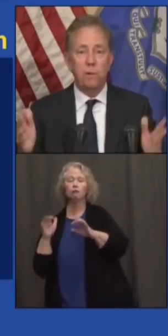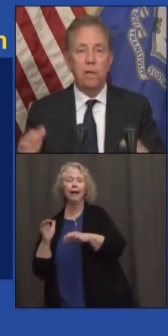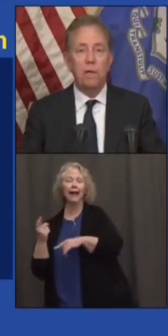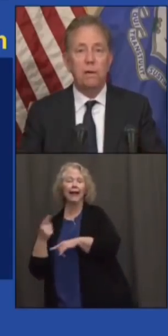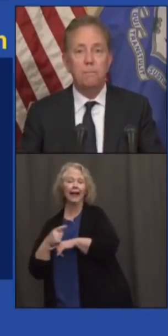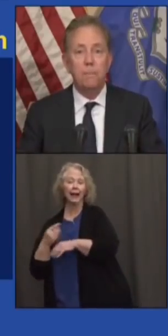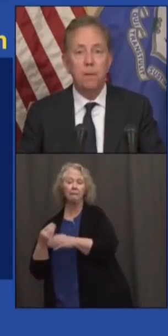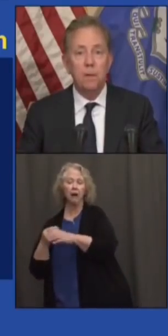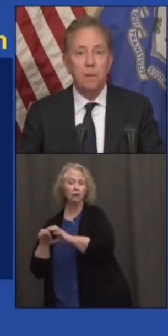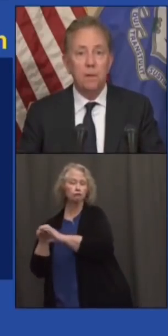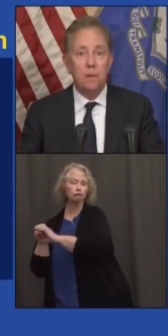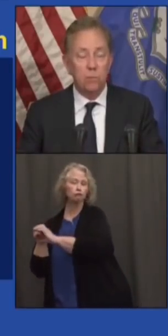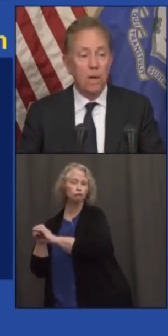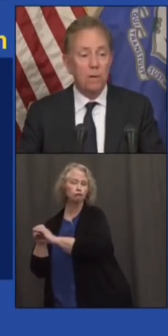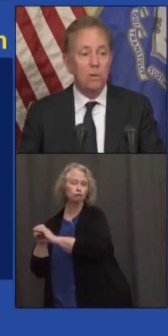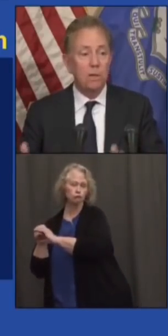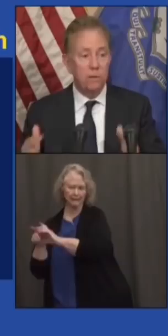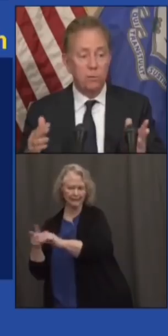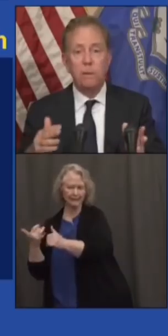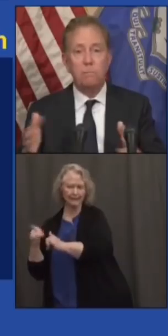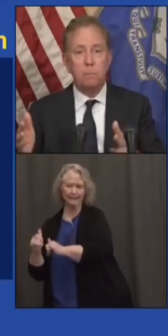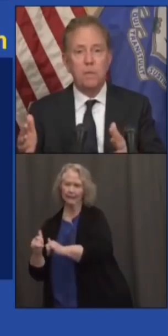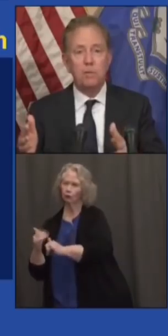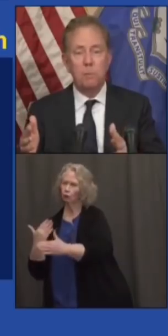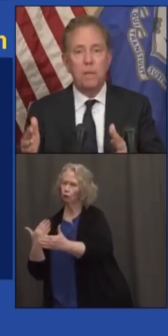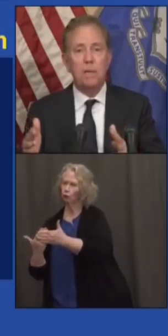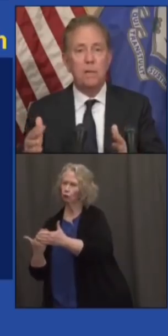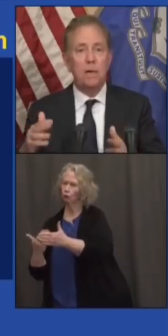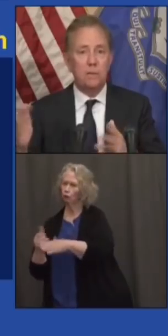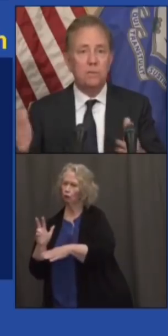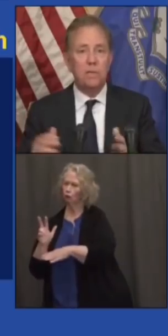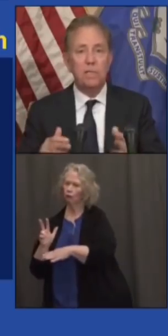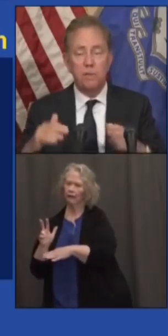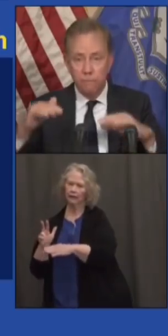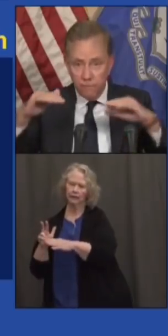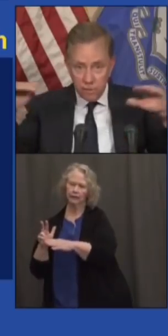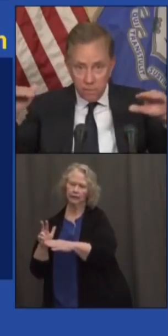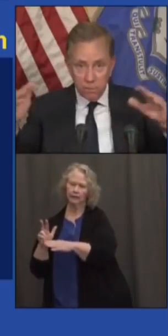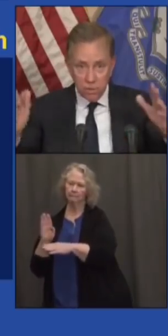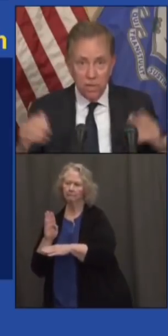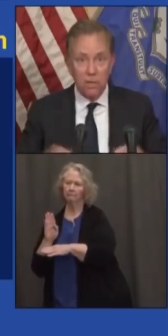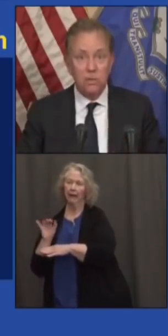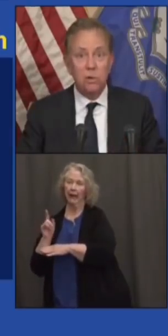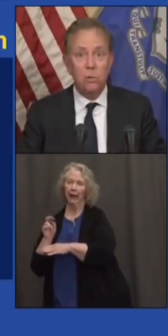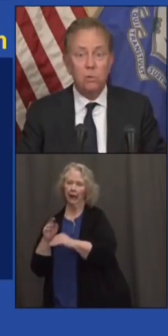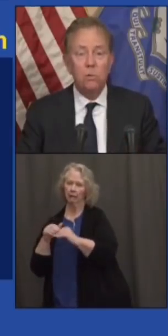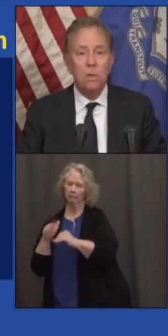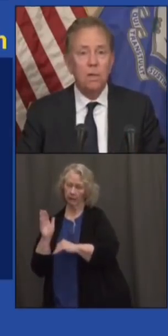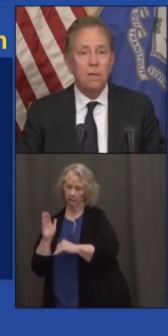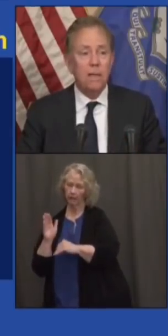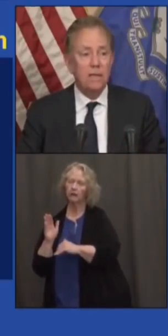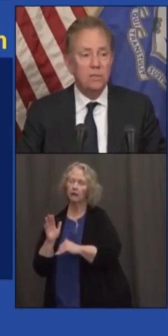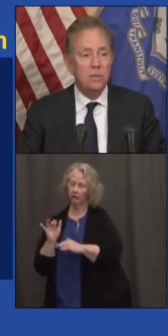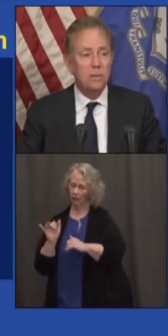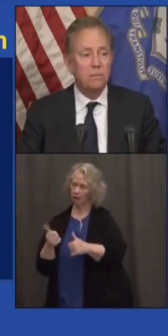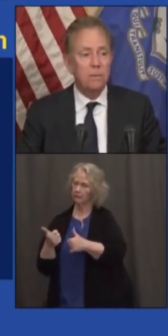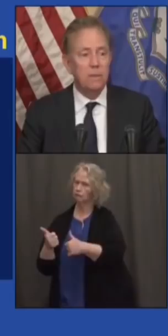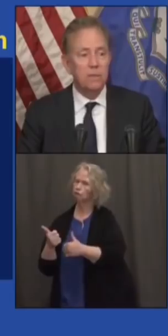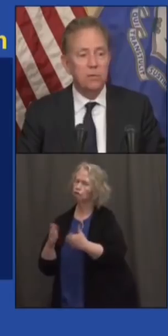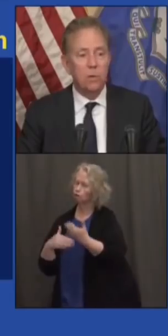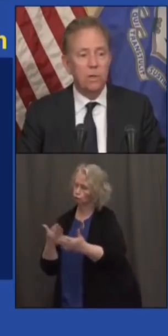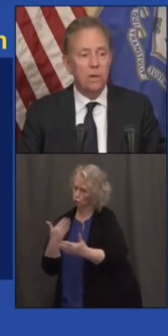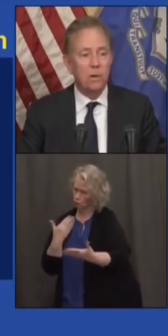still fully throttled at $3-plus billion. That's the 15 percent of the total. That's